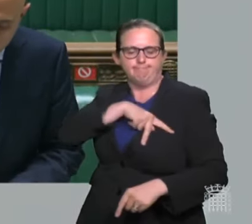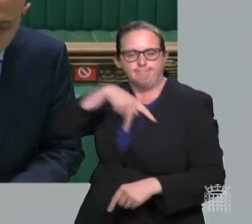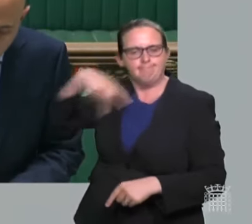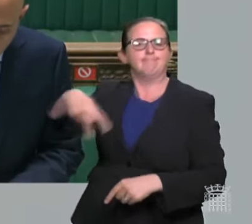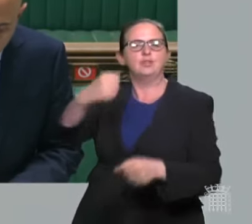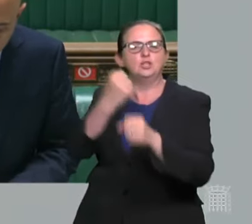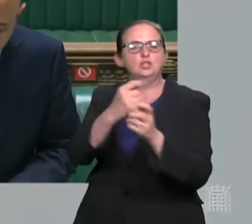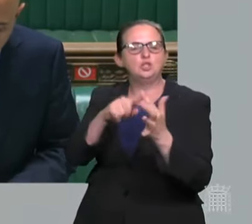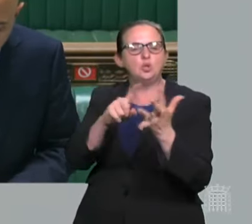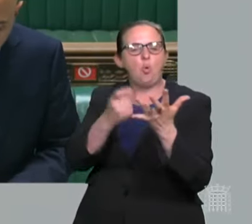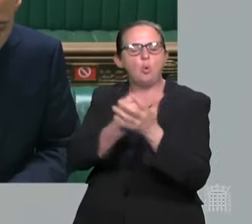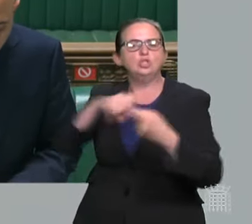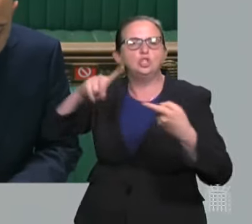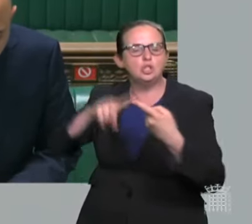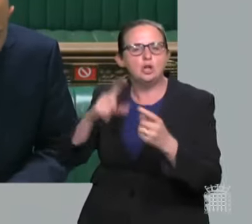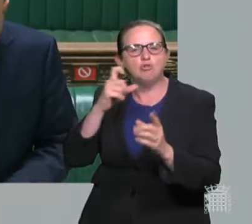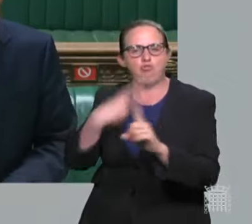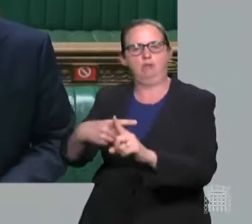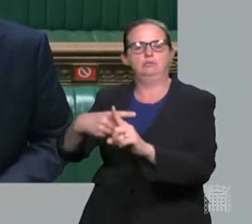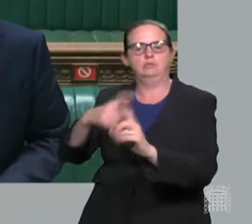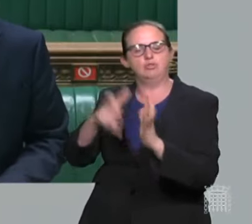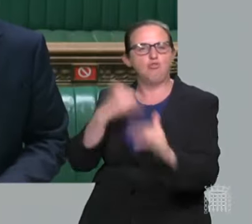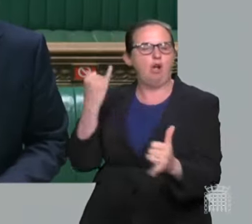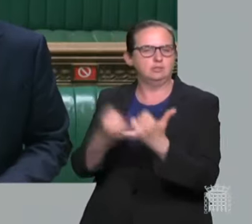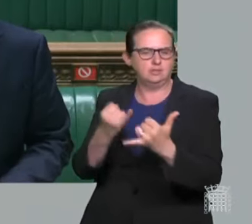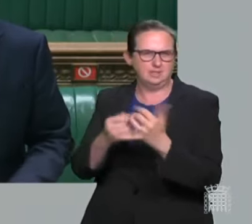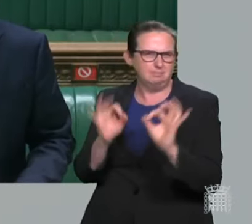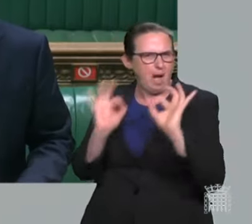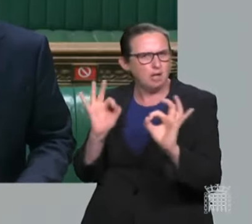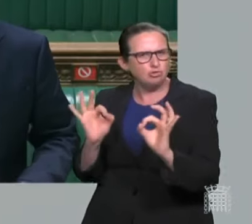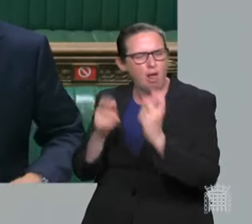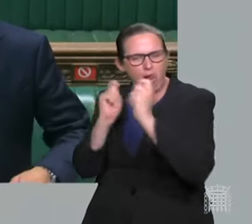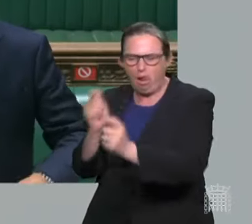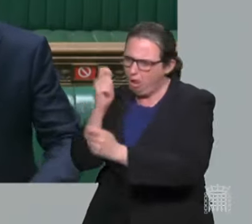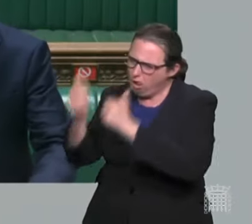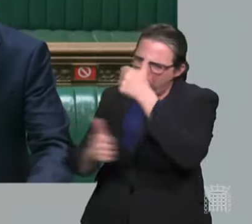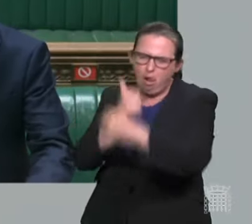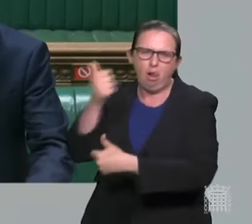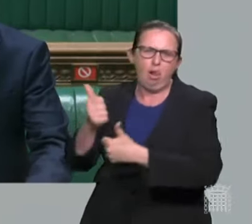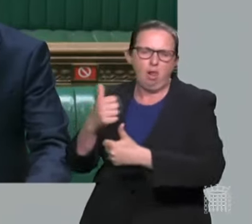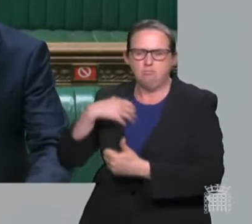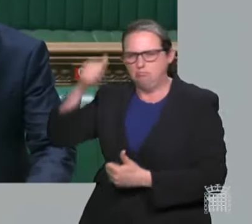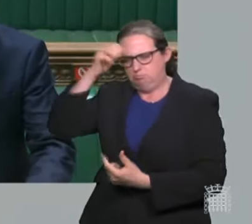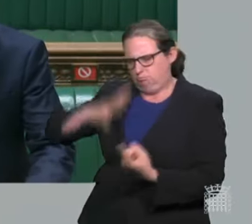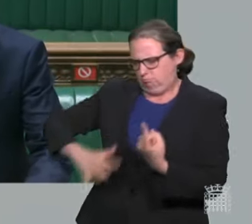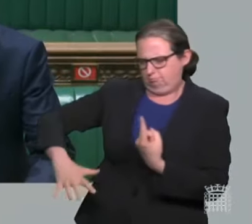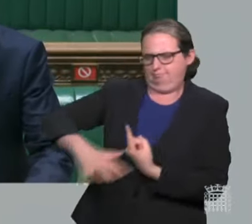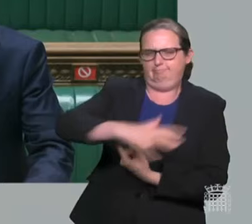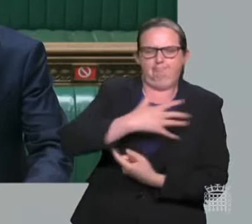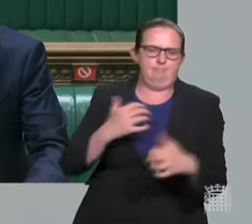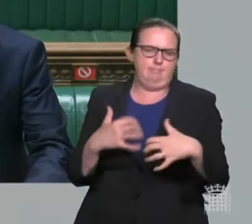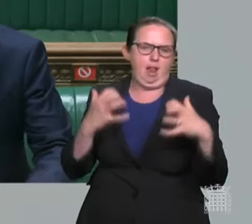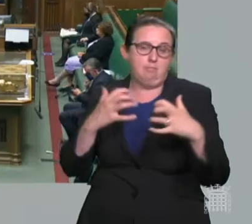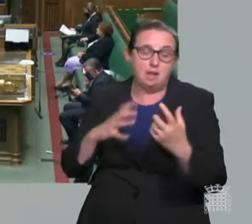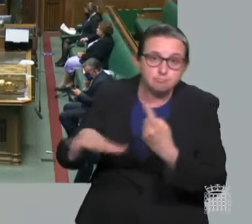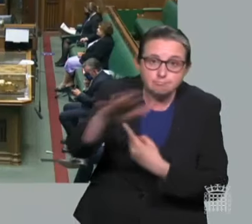tribute to the NHS. I know that everyone in this house, indeed everyone in this country, will celebrate this award.